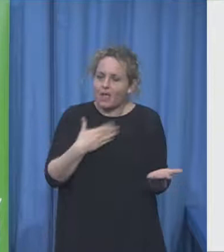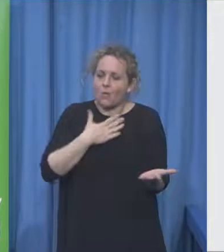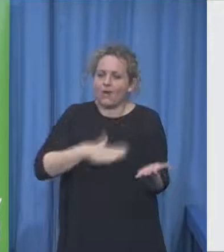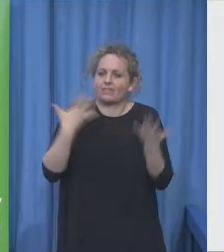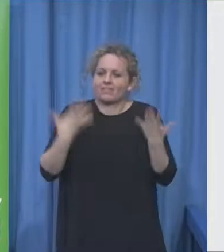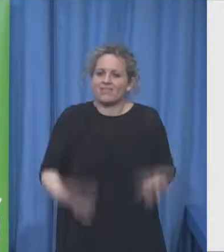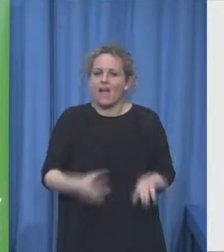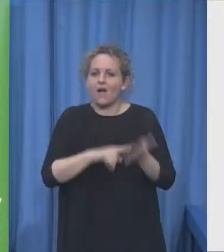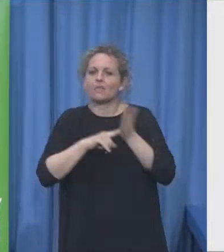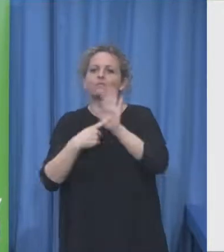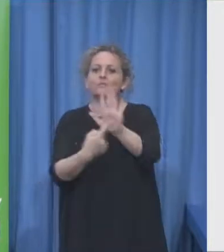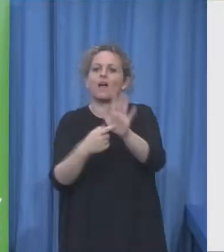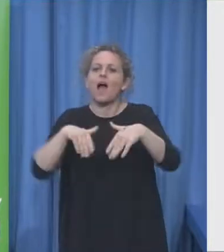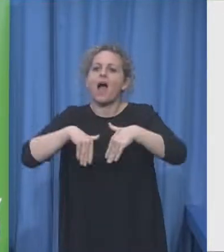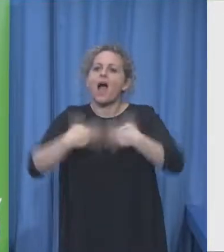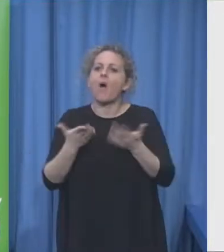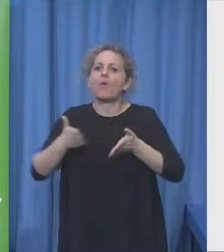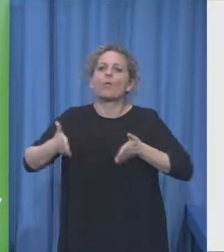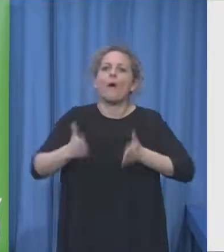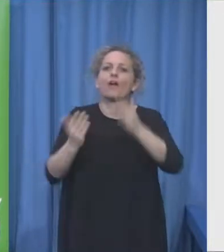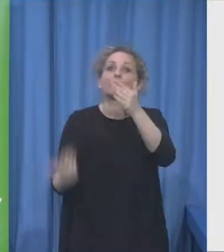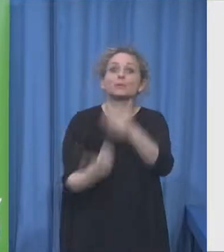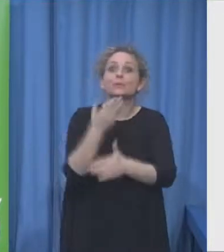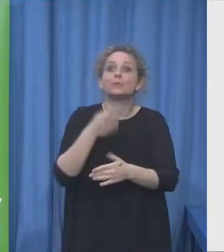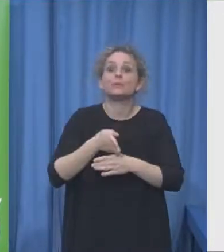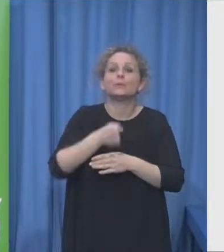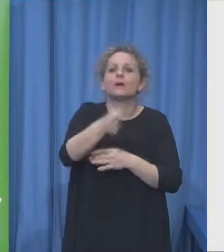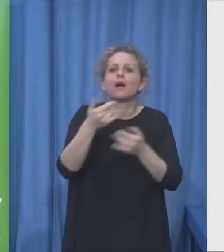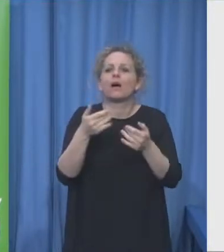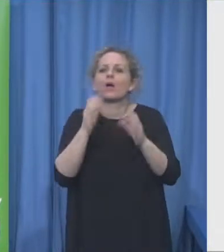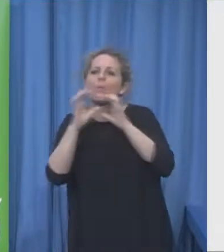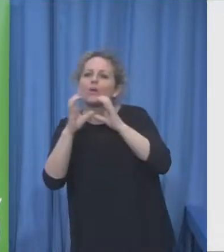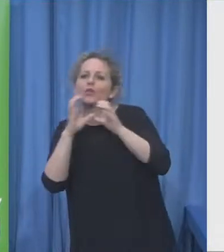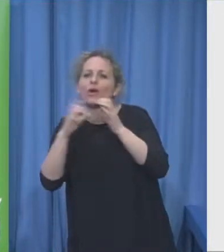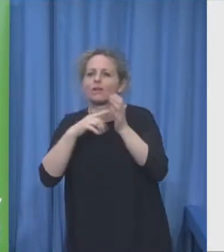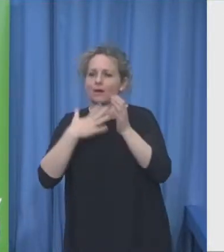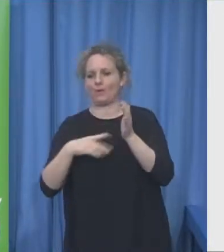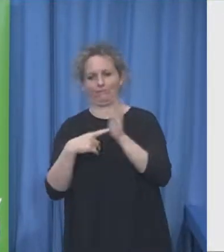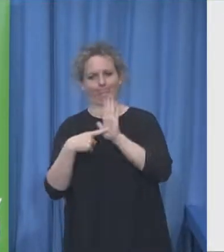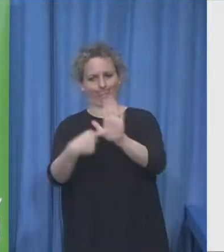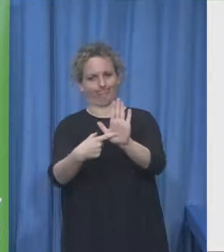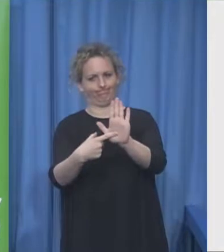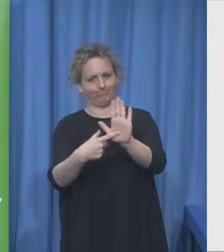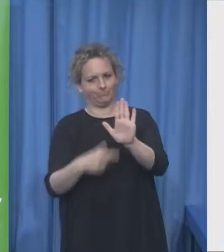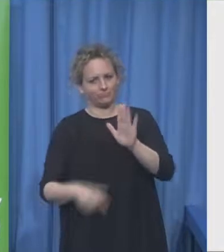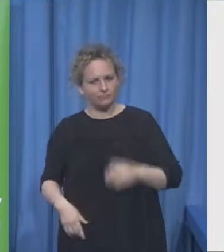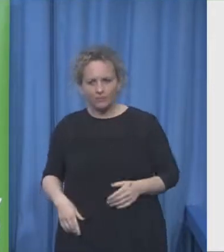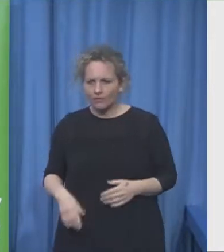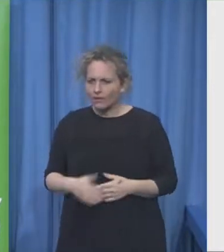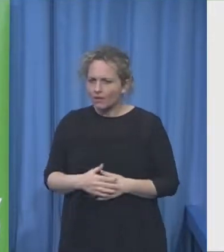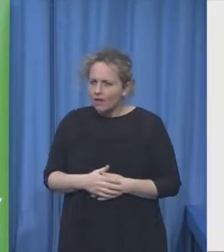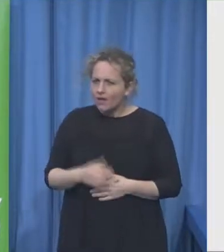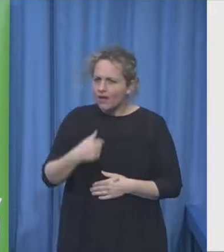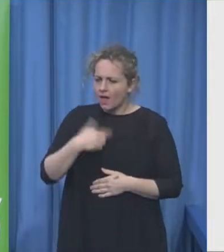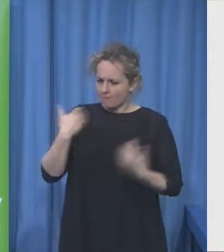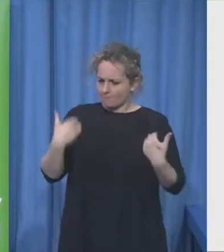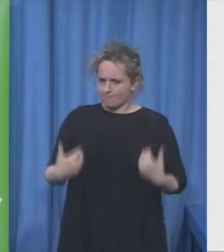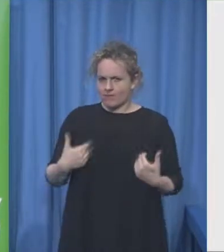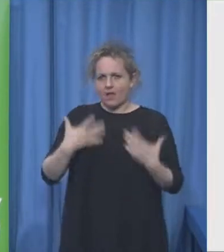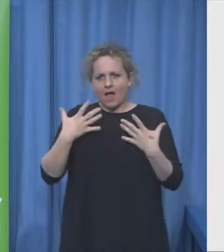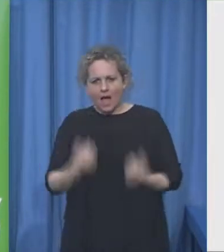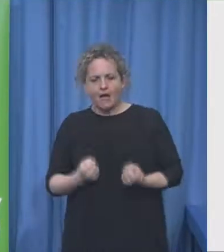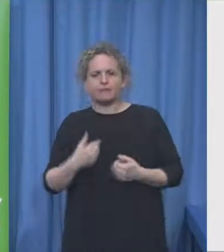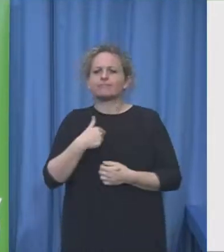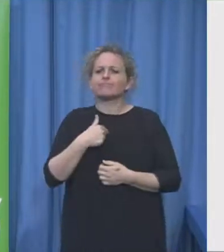because actually I found some of those comments and I've been around this a while some of those comments you want to then quote and be able to use